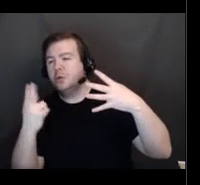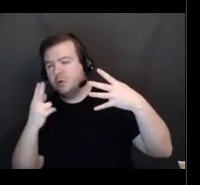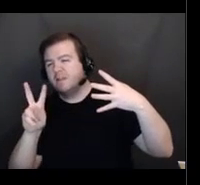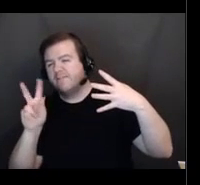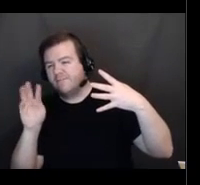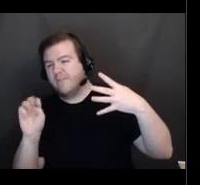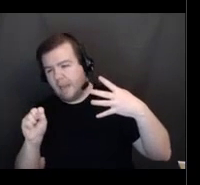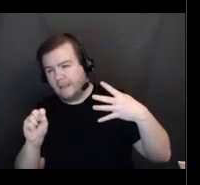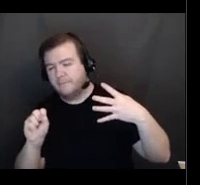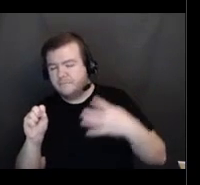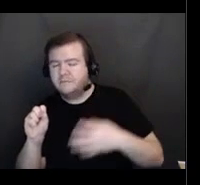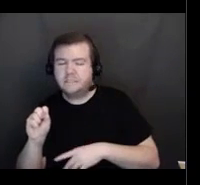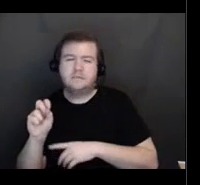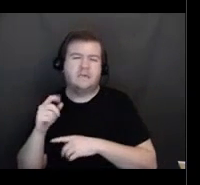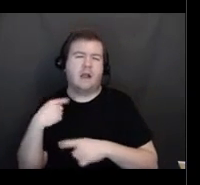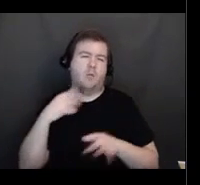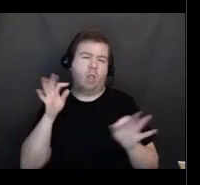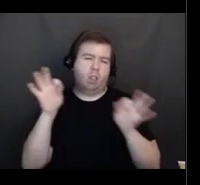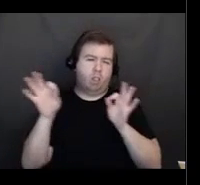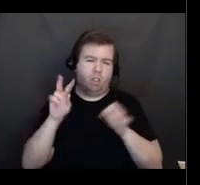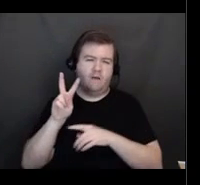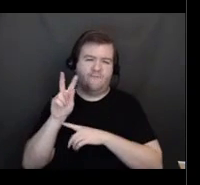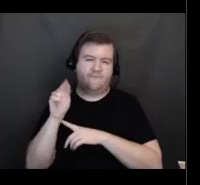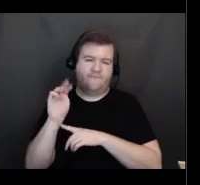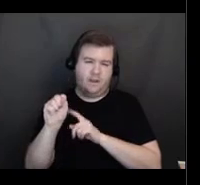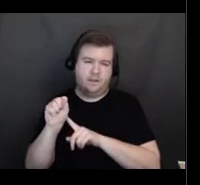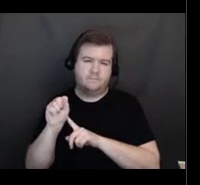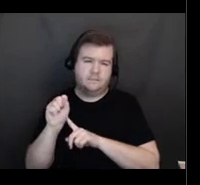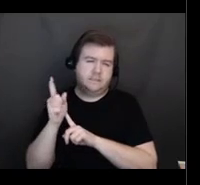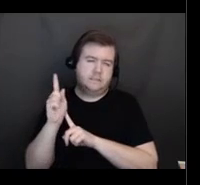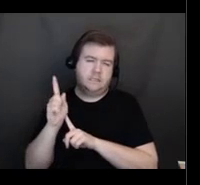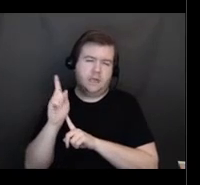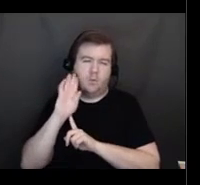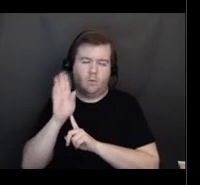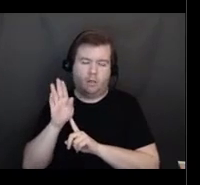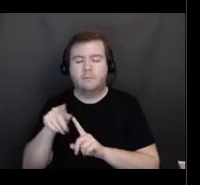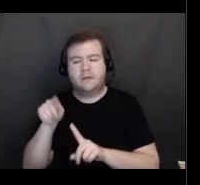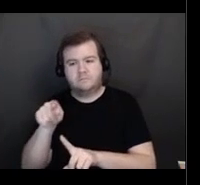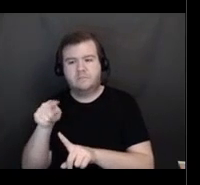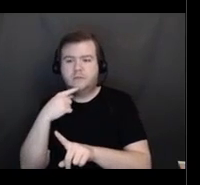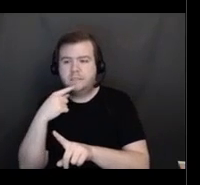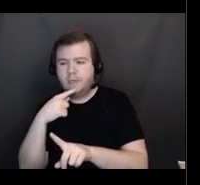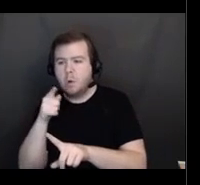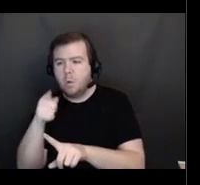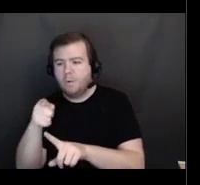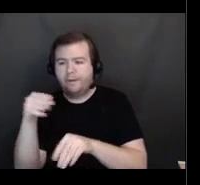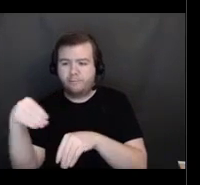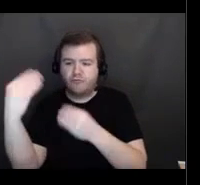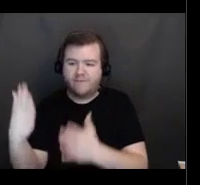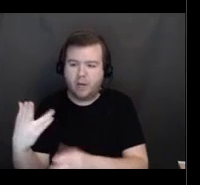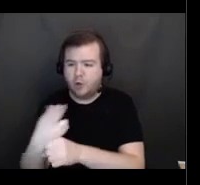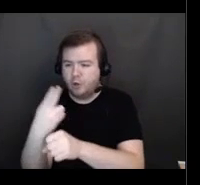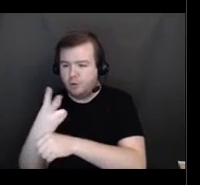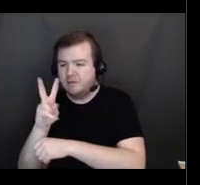system, which I'll talk about in a second. It'll direct you to the VAMS system if that's something that they need to